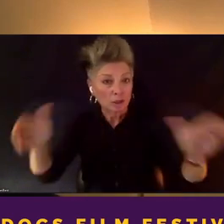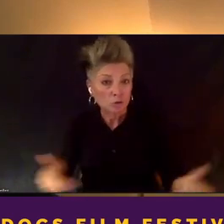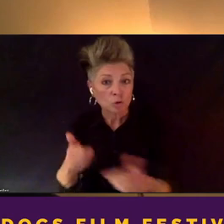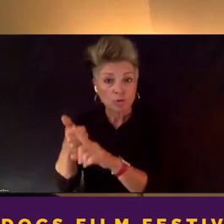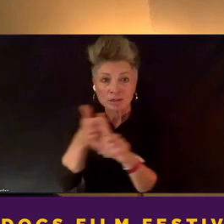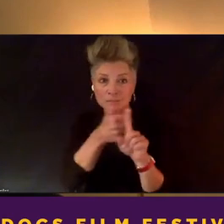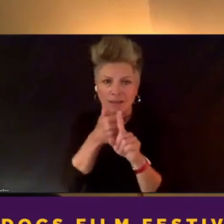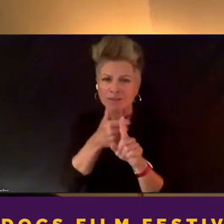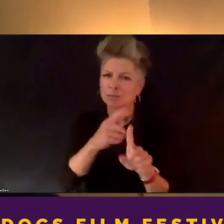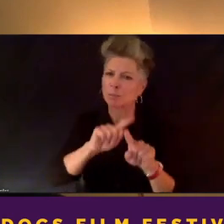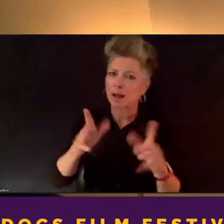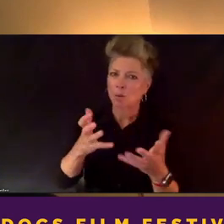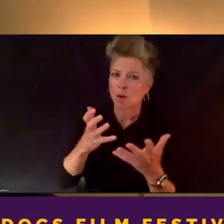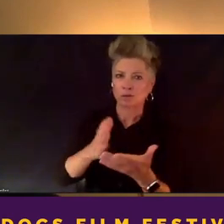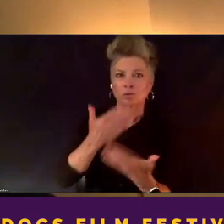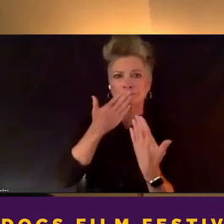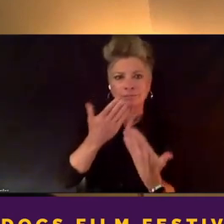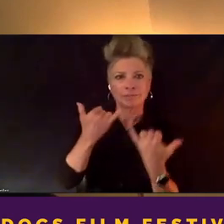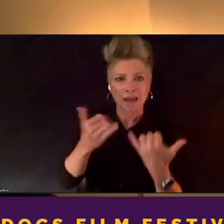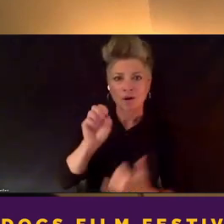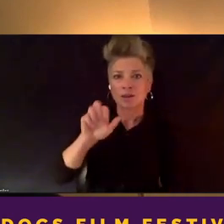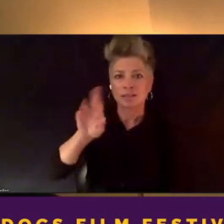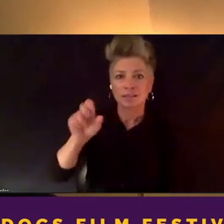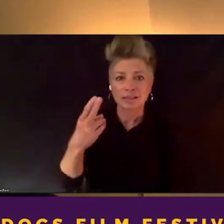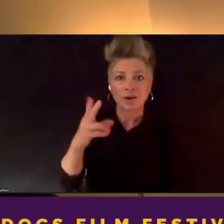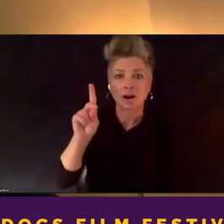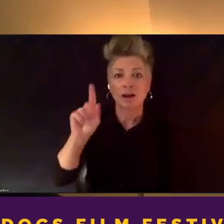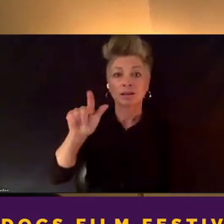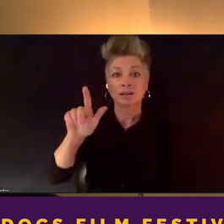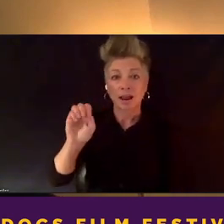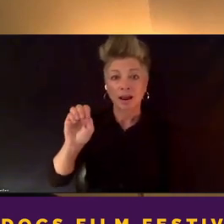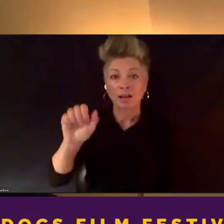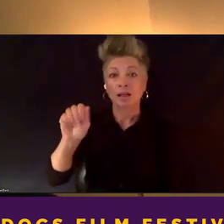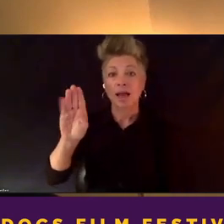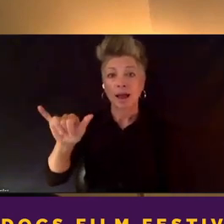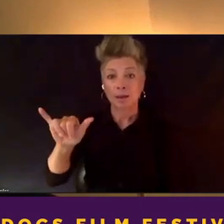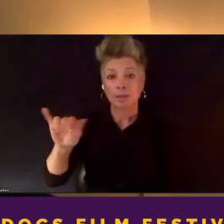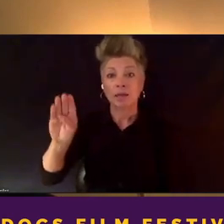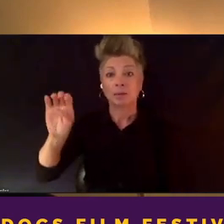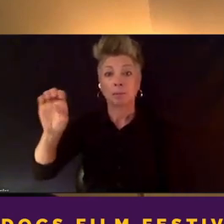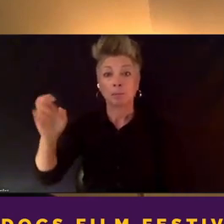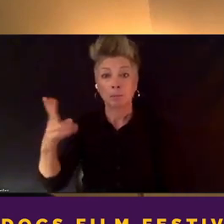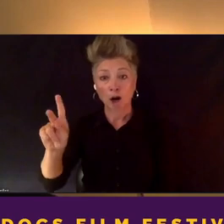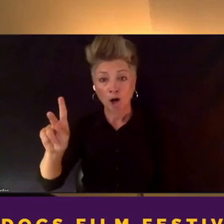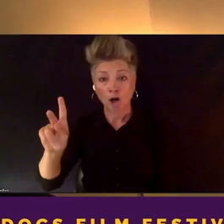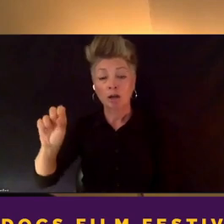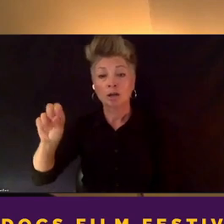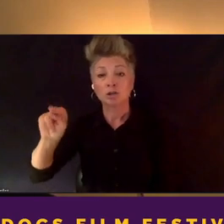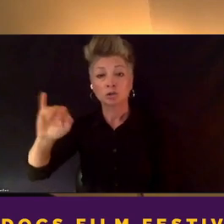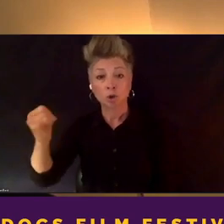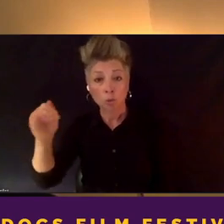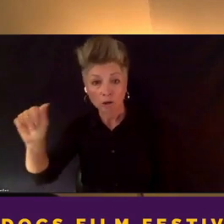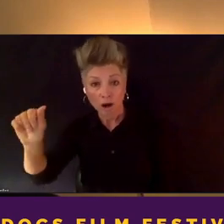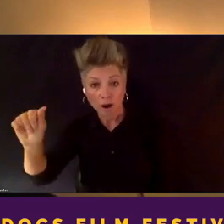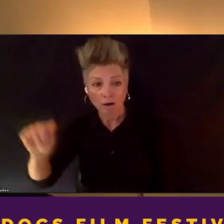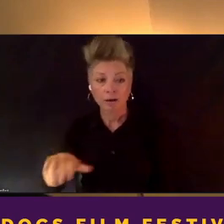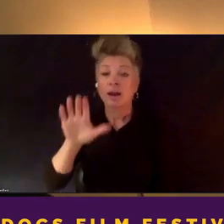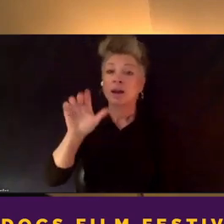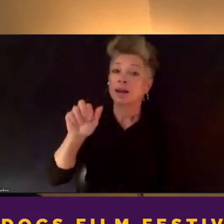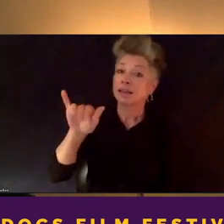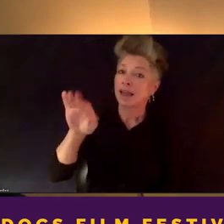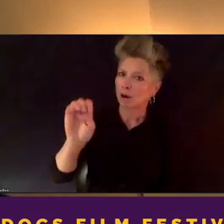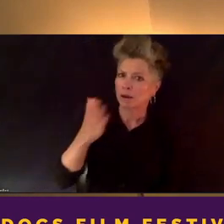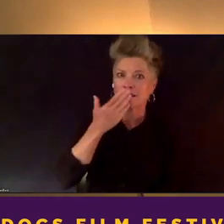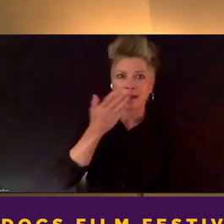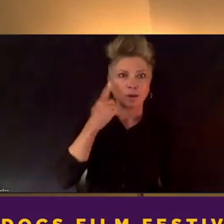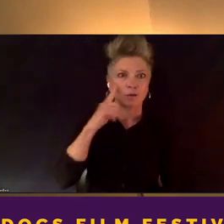to them now, Sarah, Dale, Abby, Mark, and Sonia, thank you so much. Carrie, thanks for leading our discussion today. Please take it